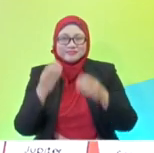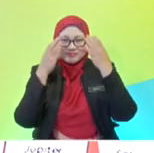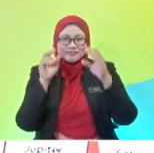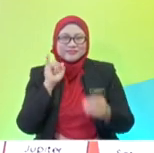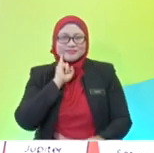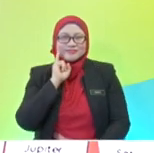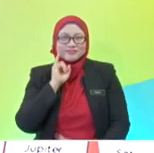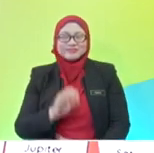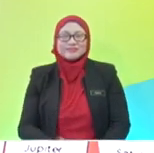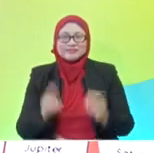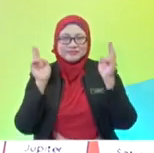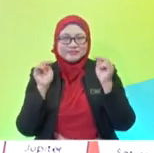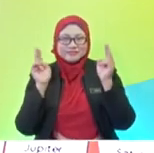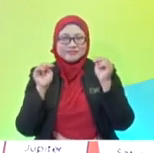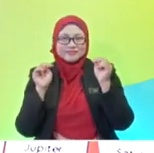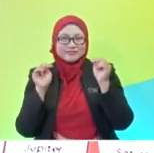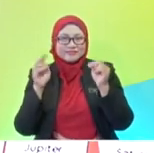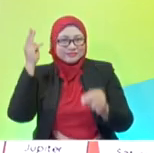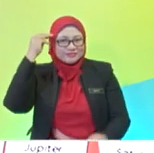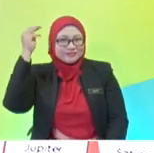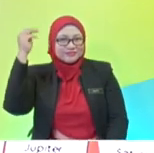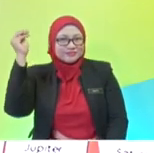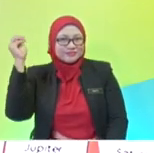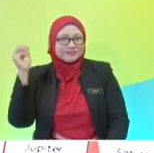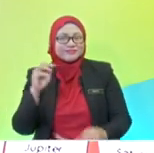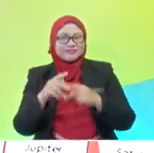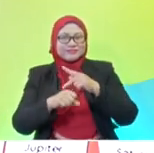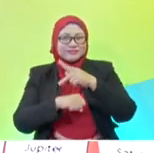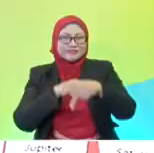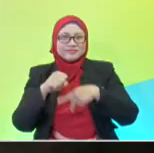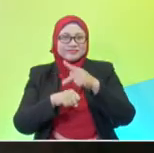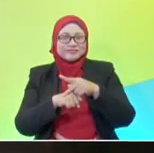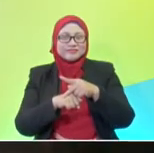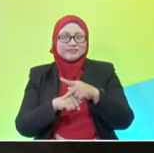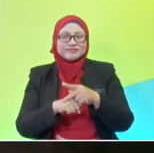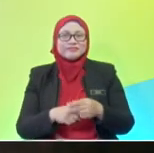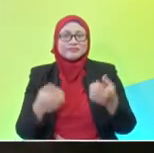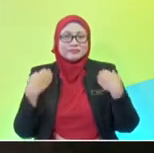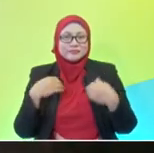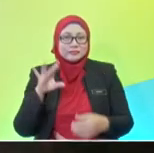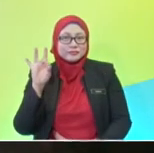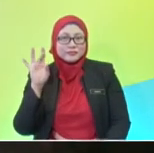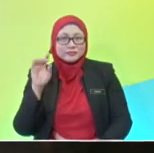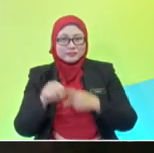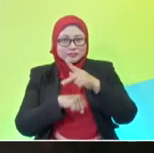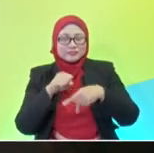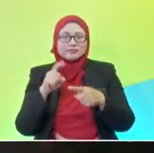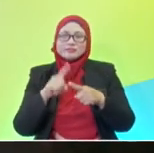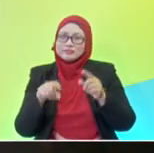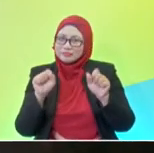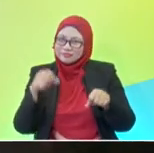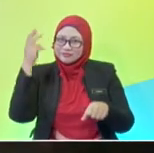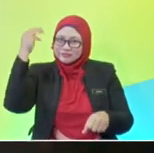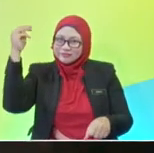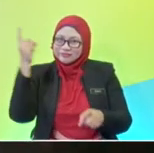it's titled as My Dream Planet. Now, I know there's eight planets, but we can always dream, right, teacher? Exactly. So as you can see, we have